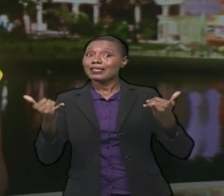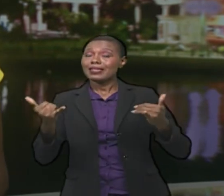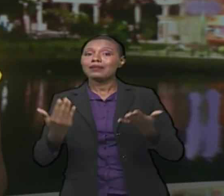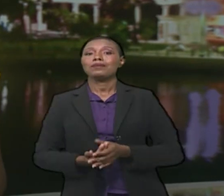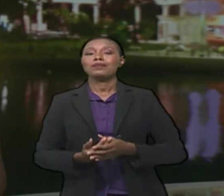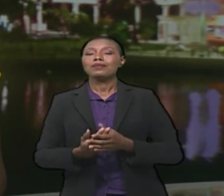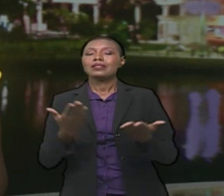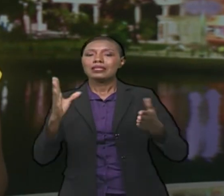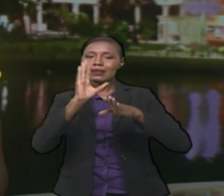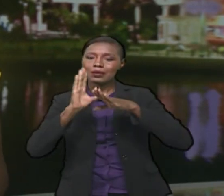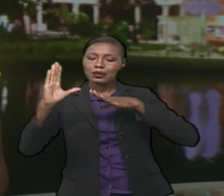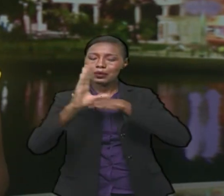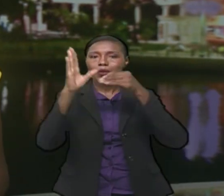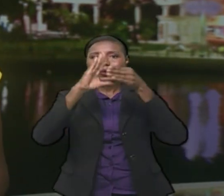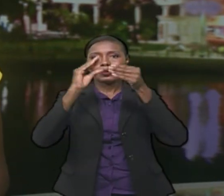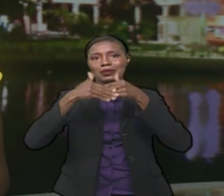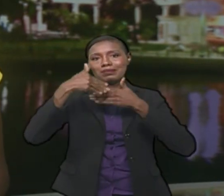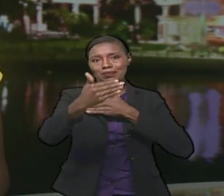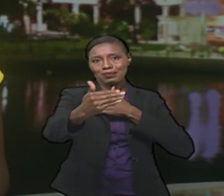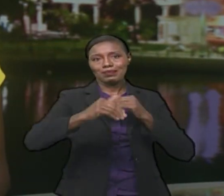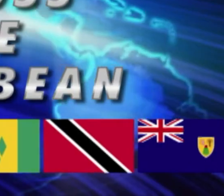of the stories making headlines across the region.